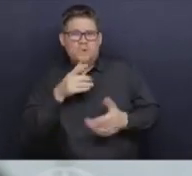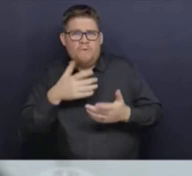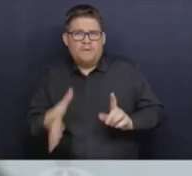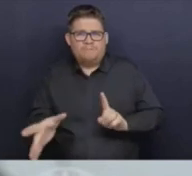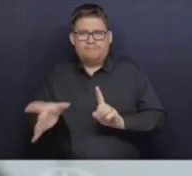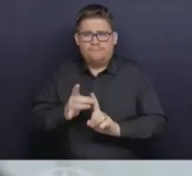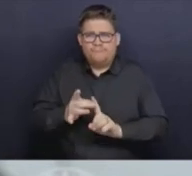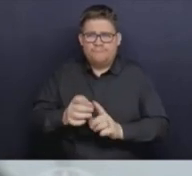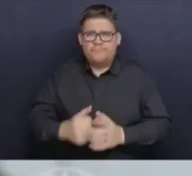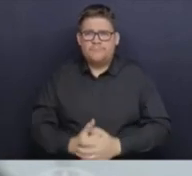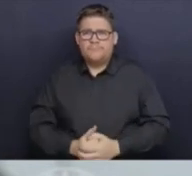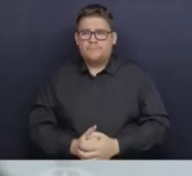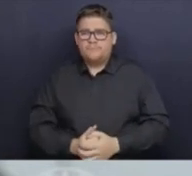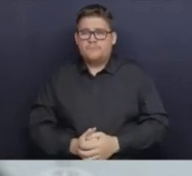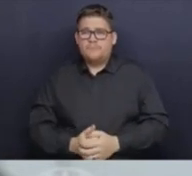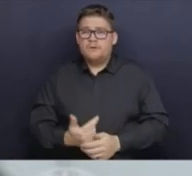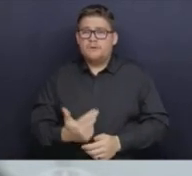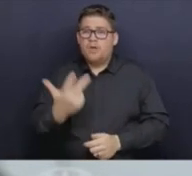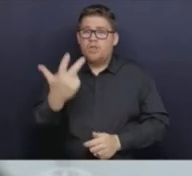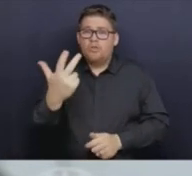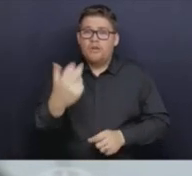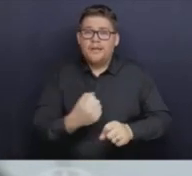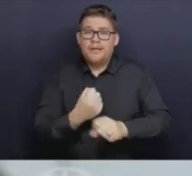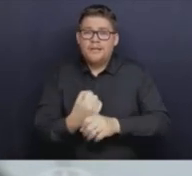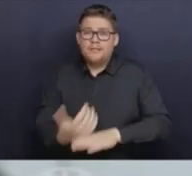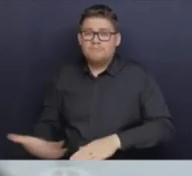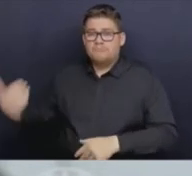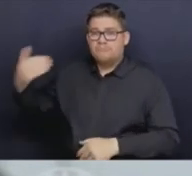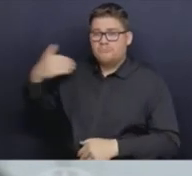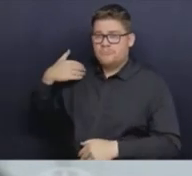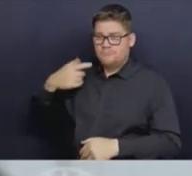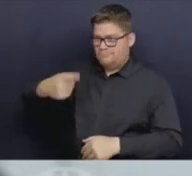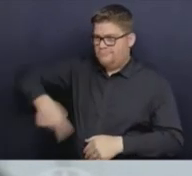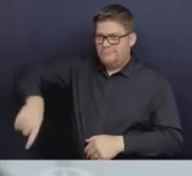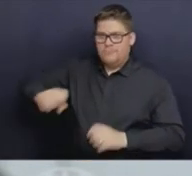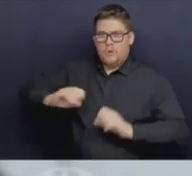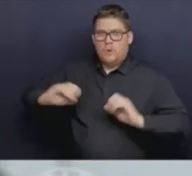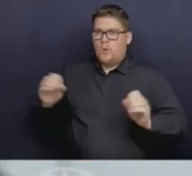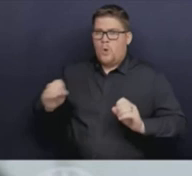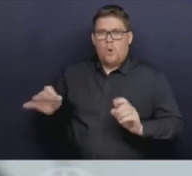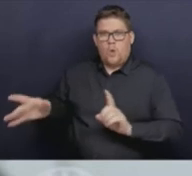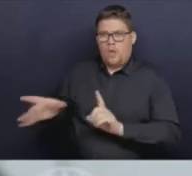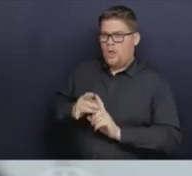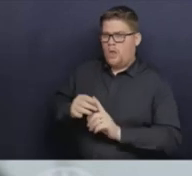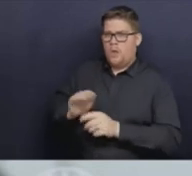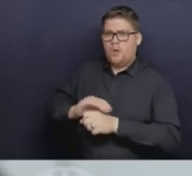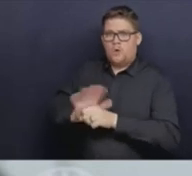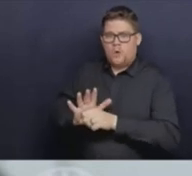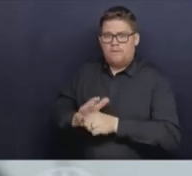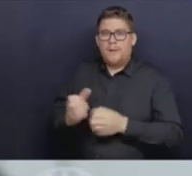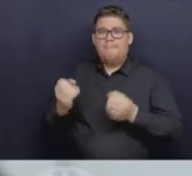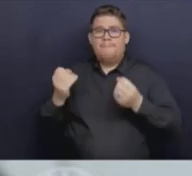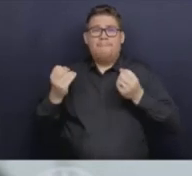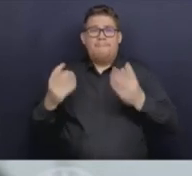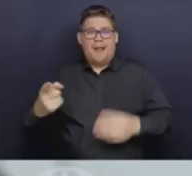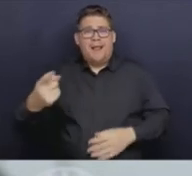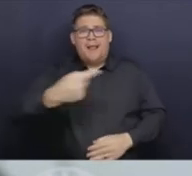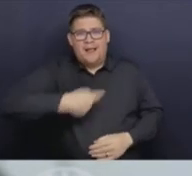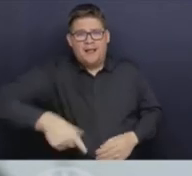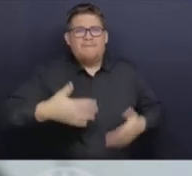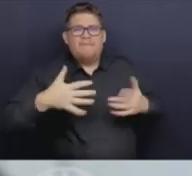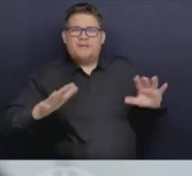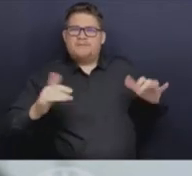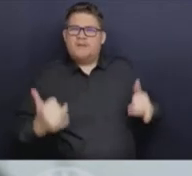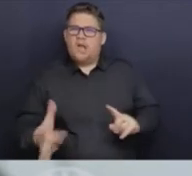and many, many people could get seriously ill, need hospital care, or die. And as we talked about, hospitalization